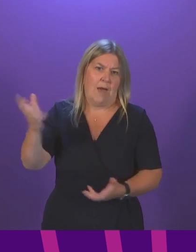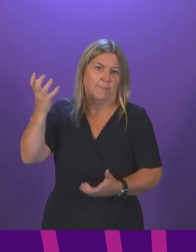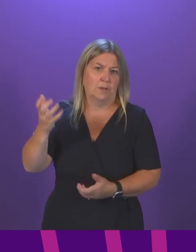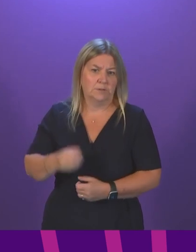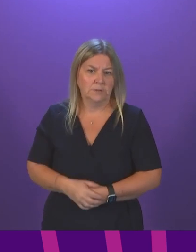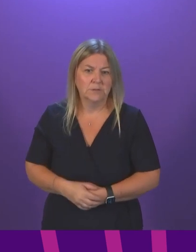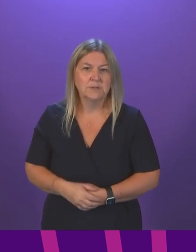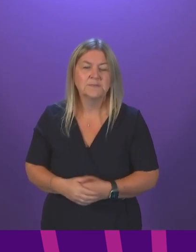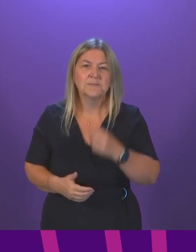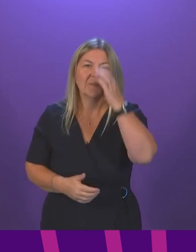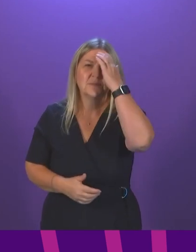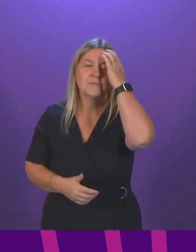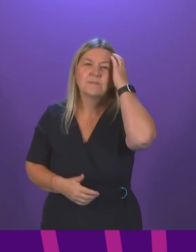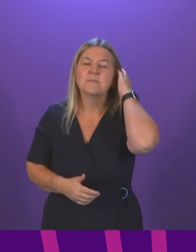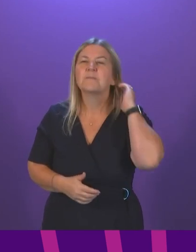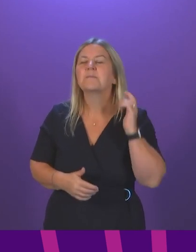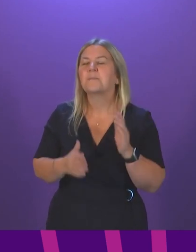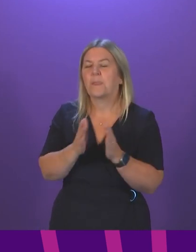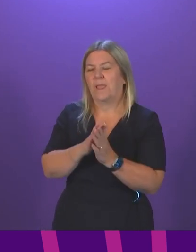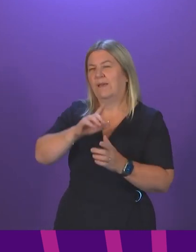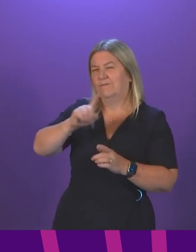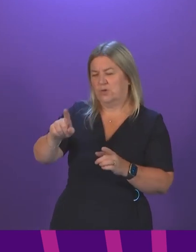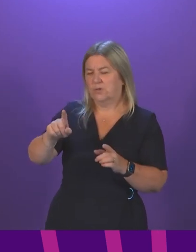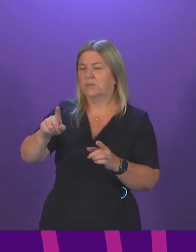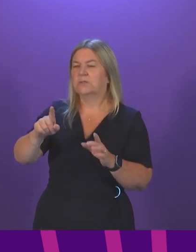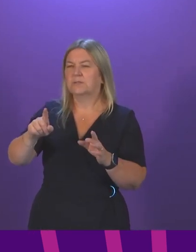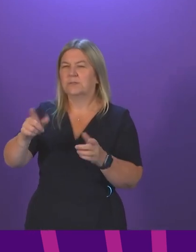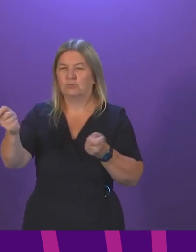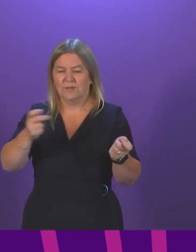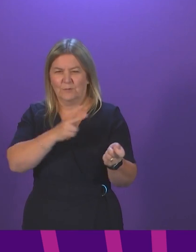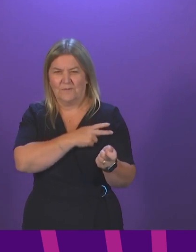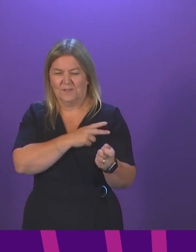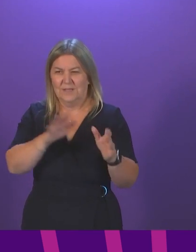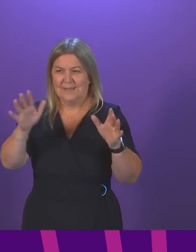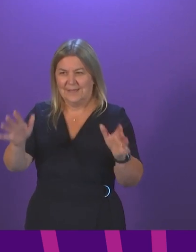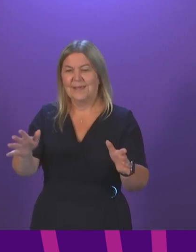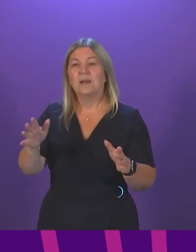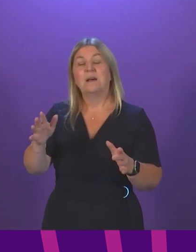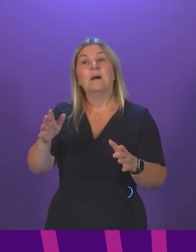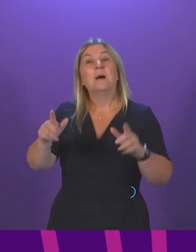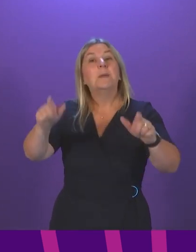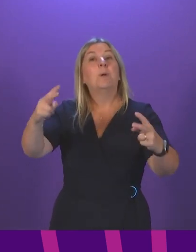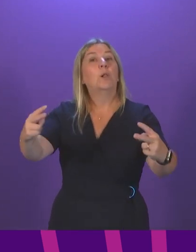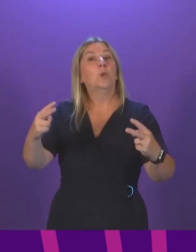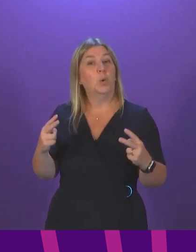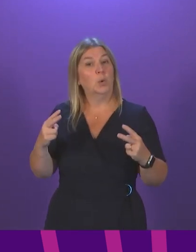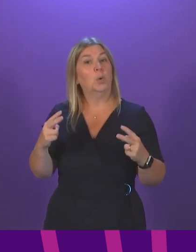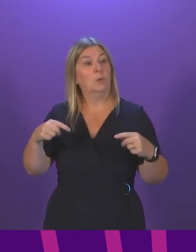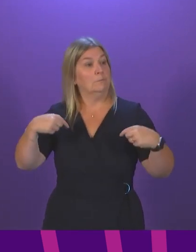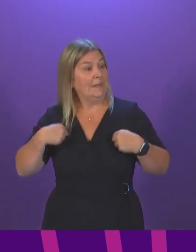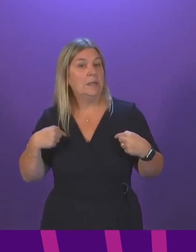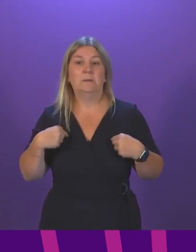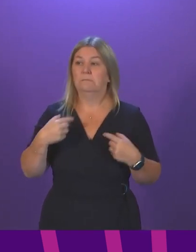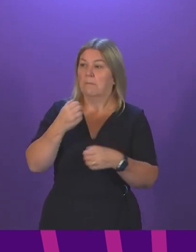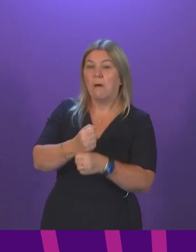Firstly, presenting officer, I think what people are looking to me for and to the government for is the action to deal